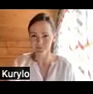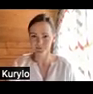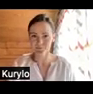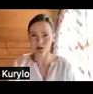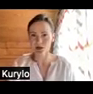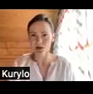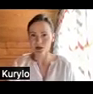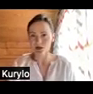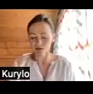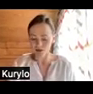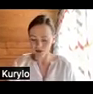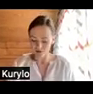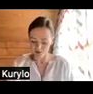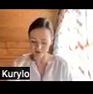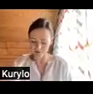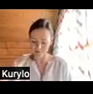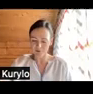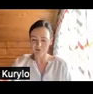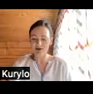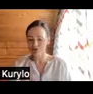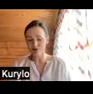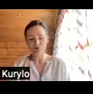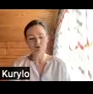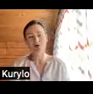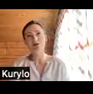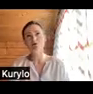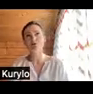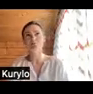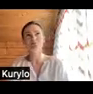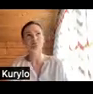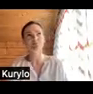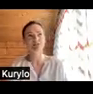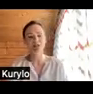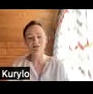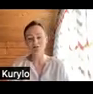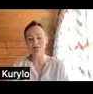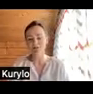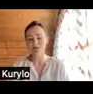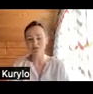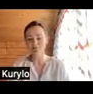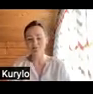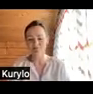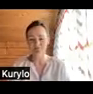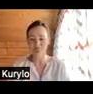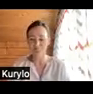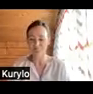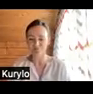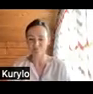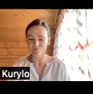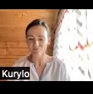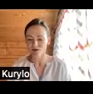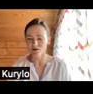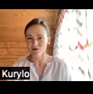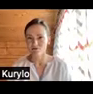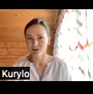disabilities and also about their vision for the future of their adolescent children with disabilities we saw very many barriers